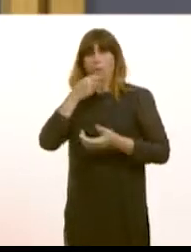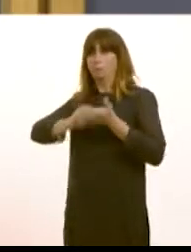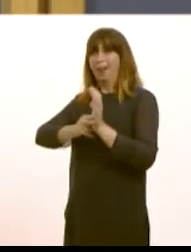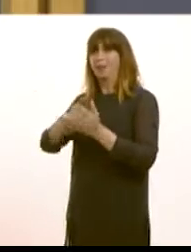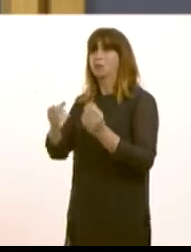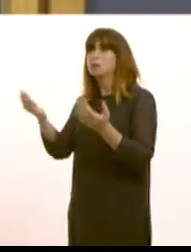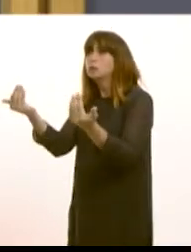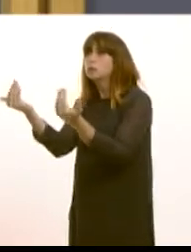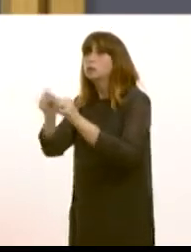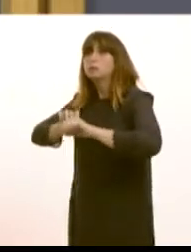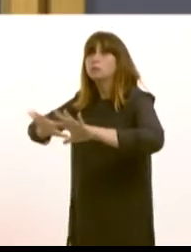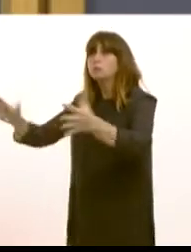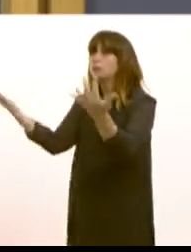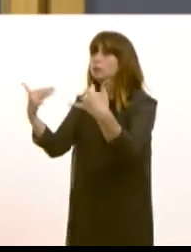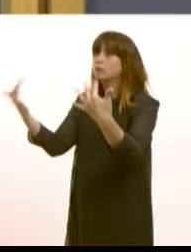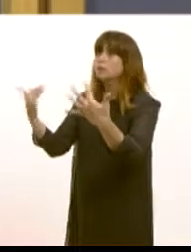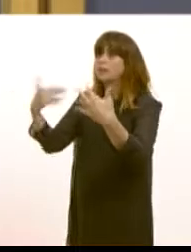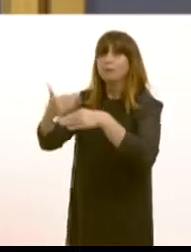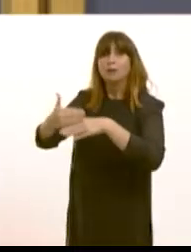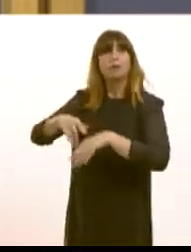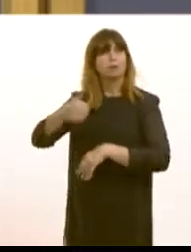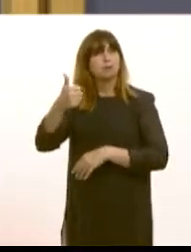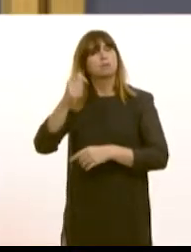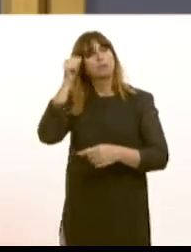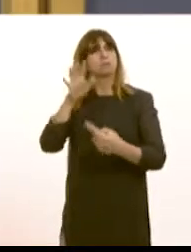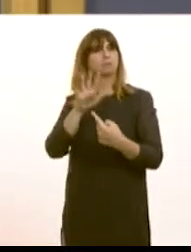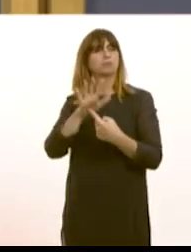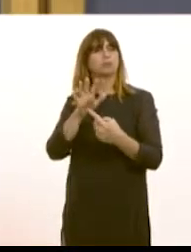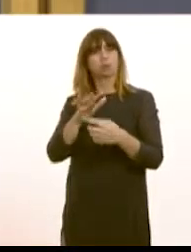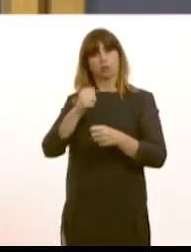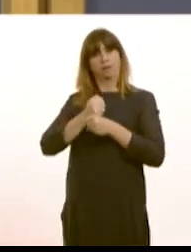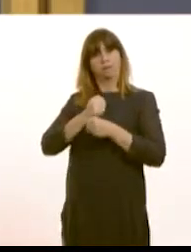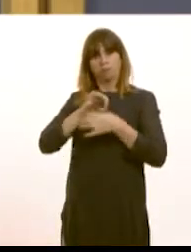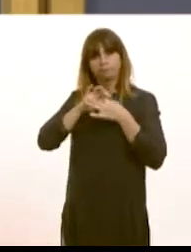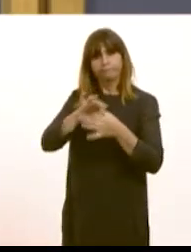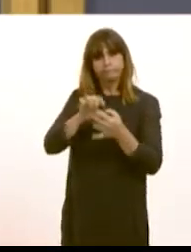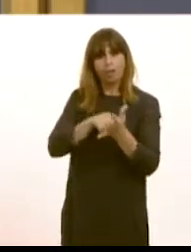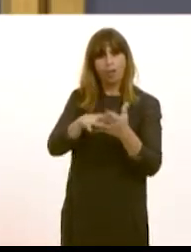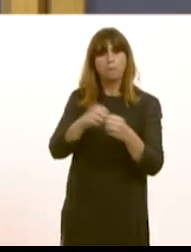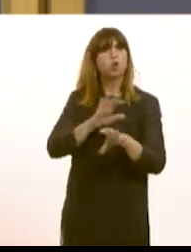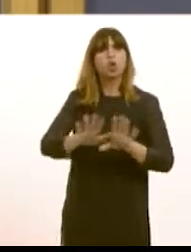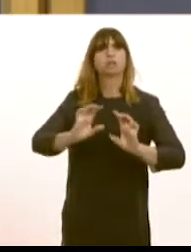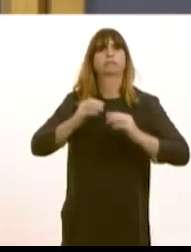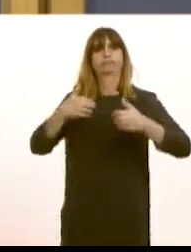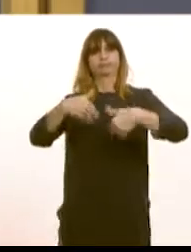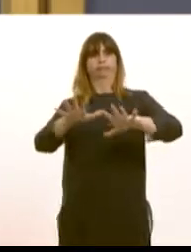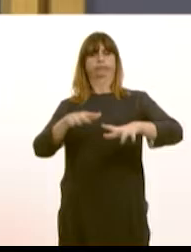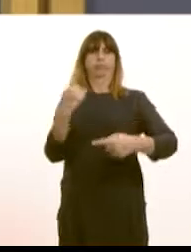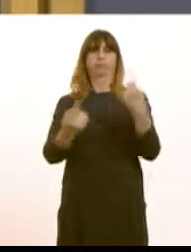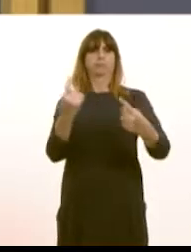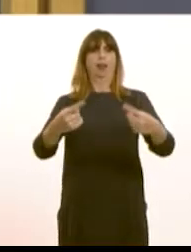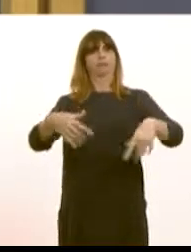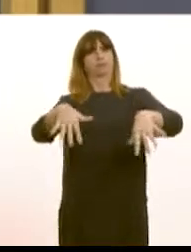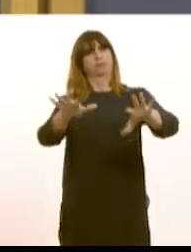It's essential that the Welsh Government works with Health Boats and they're not left to run their own campaigns in isolation Would he